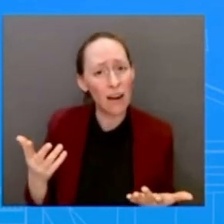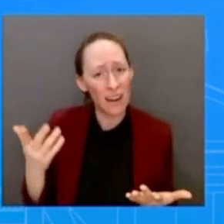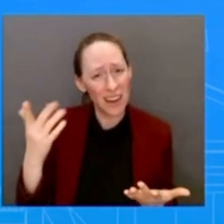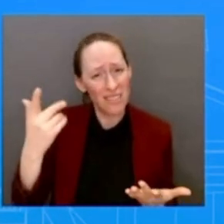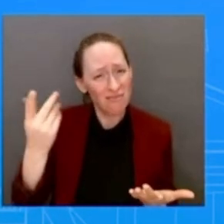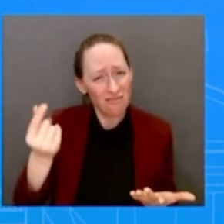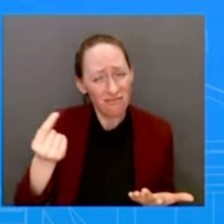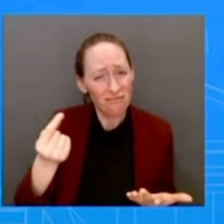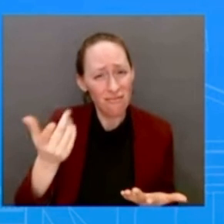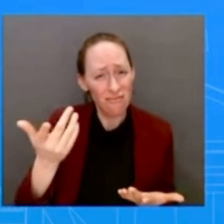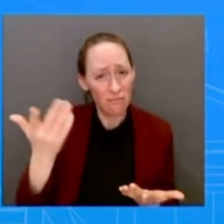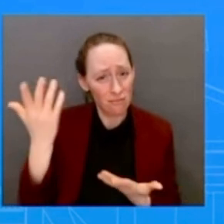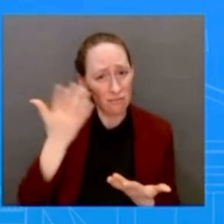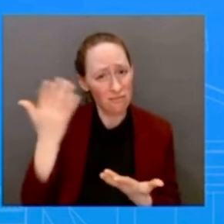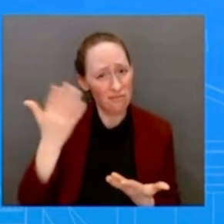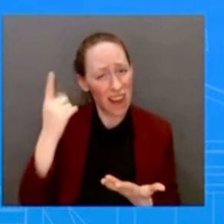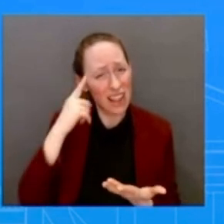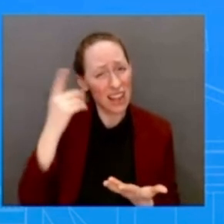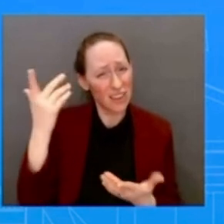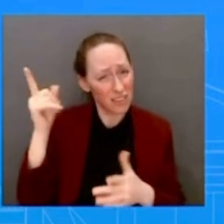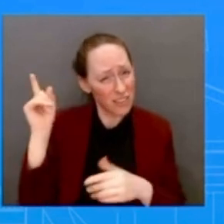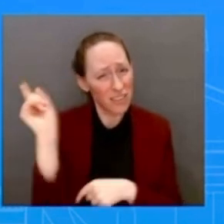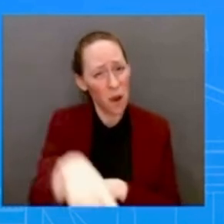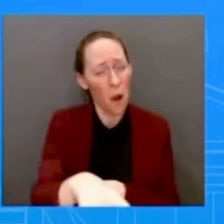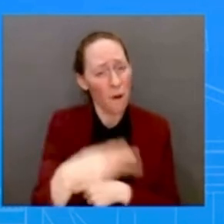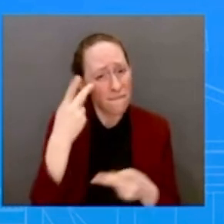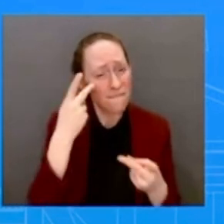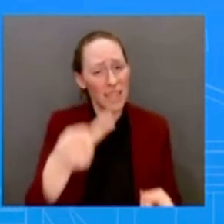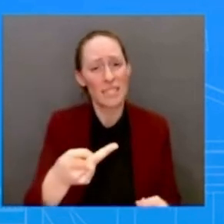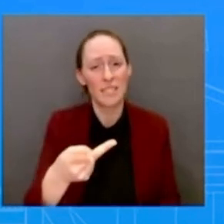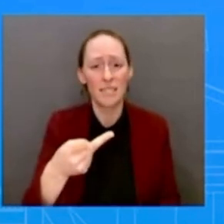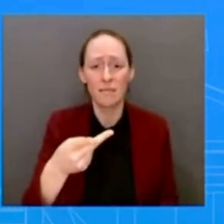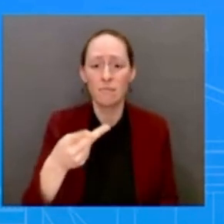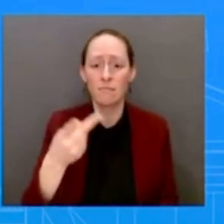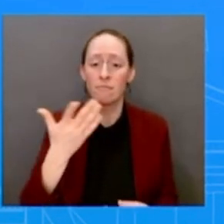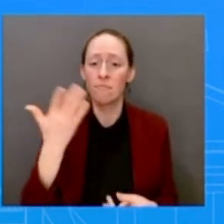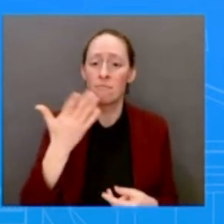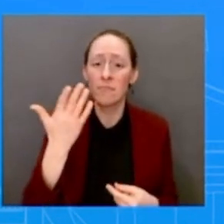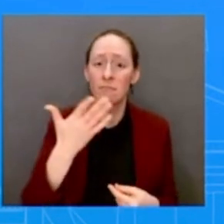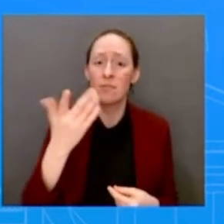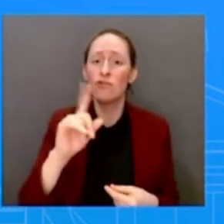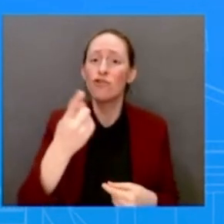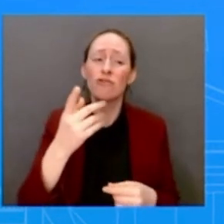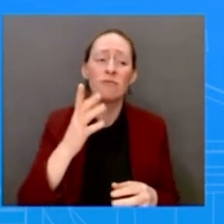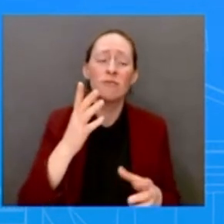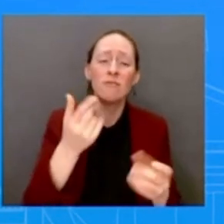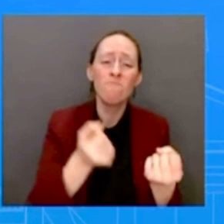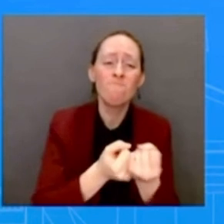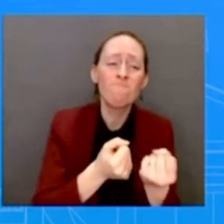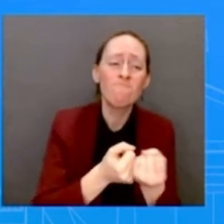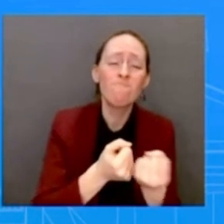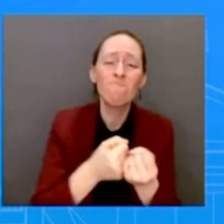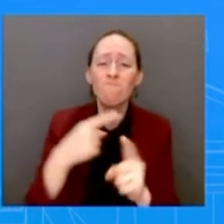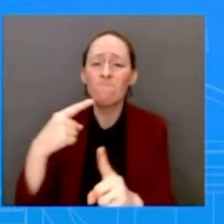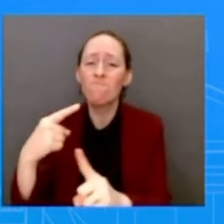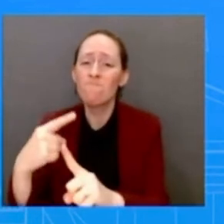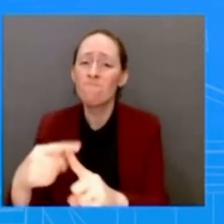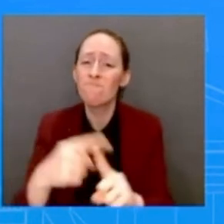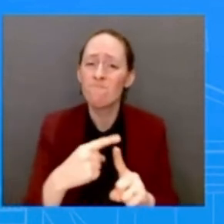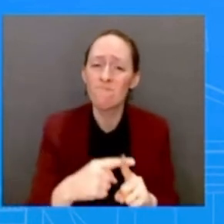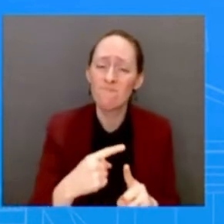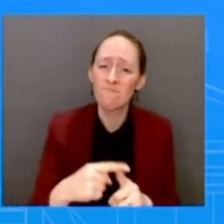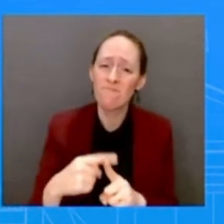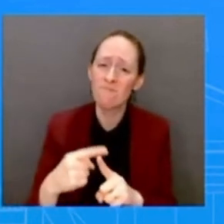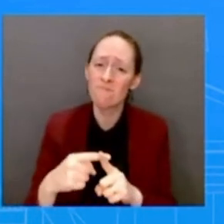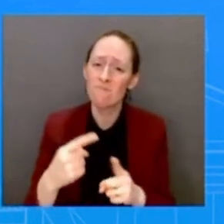give some sort of reassurance to many of the residents there who are still very worried and upset about what happened? Look, I believe you heard